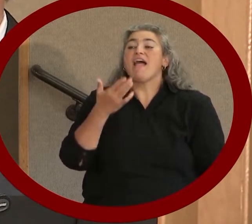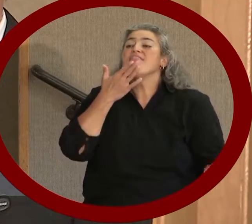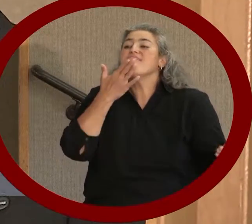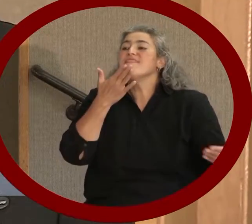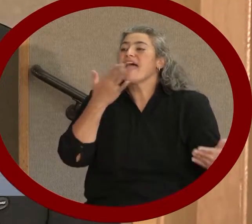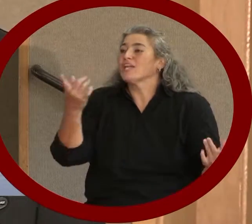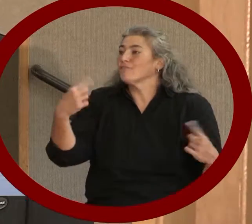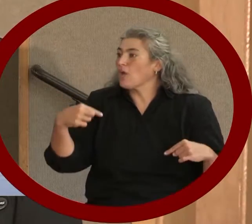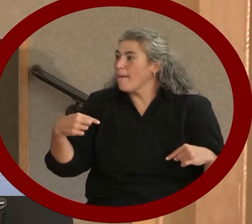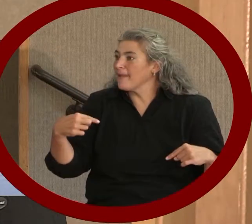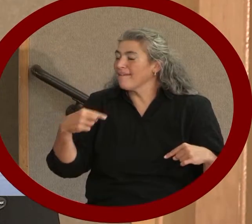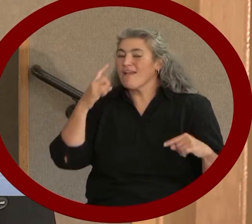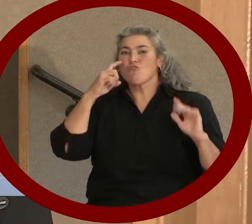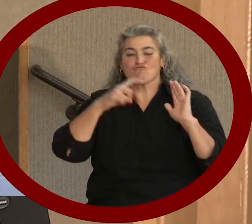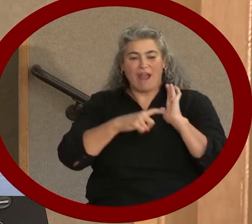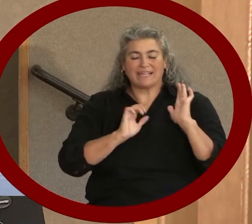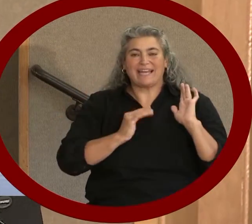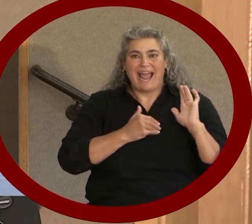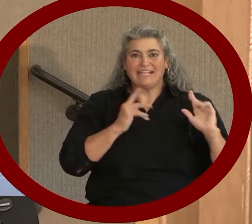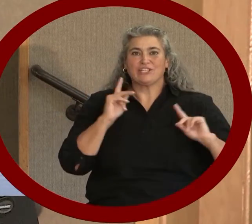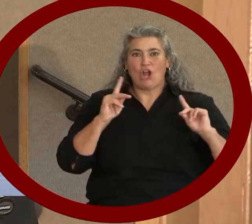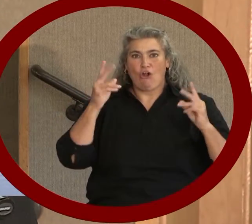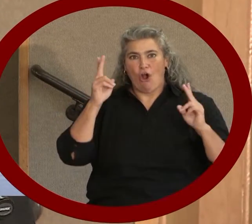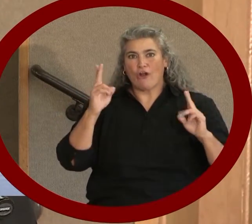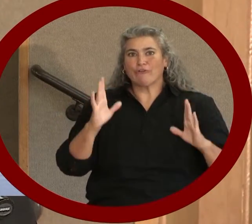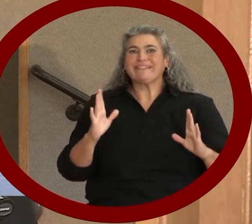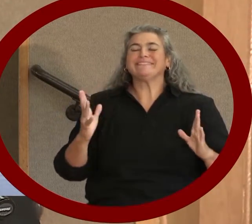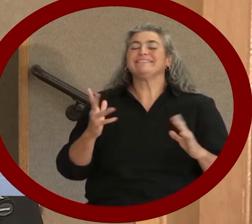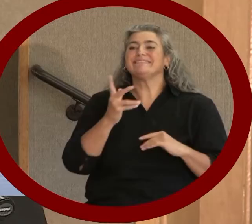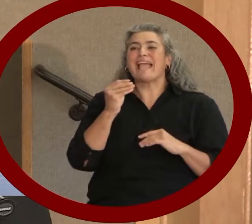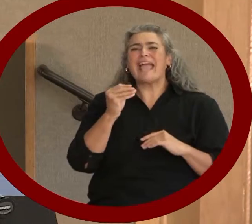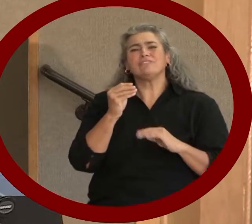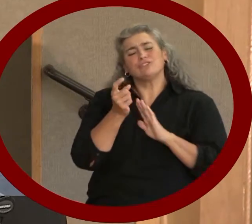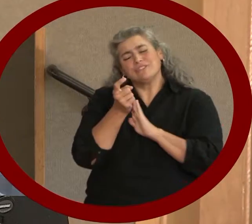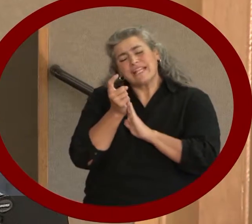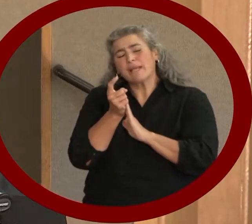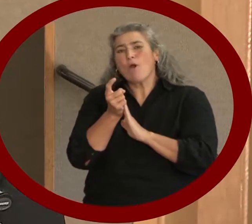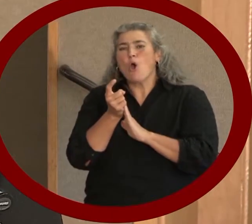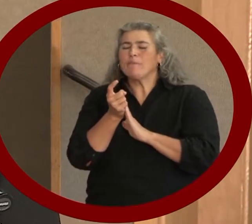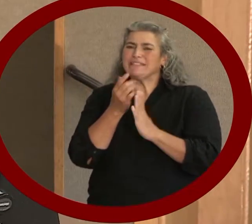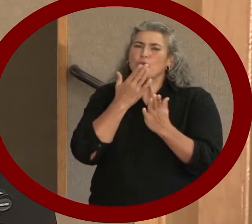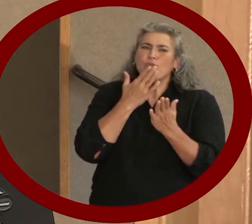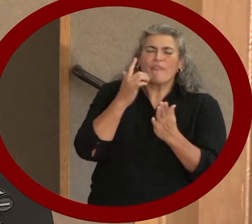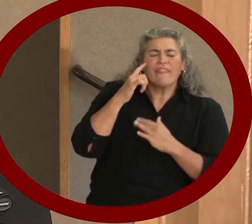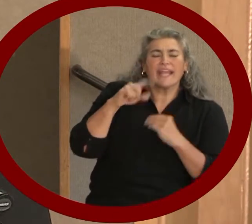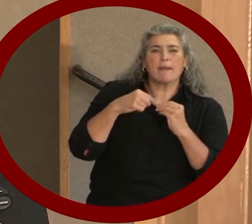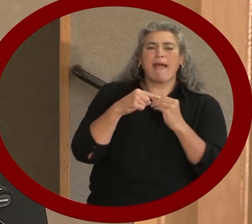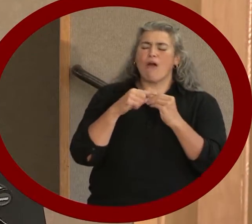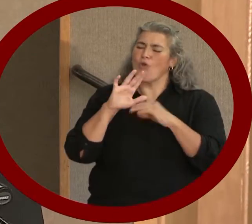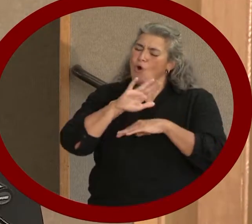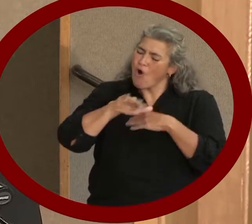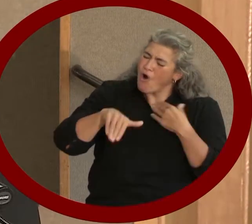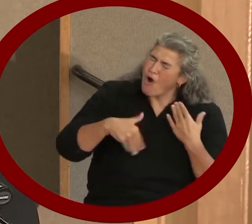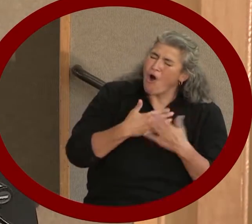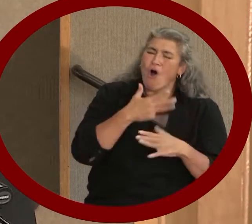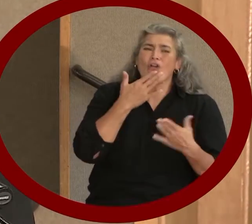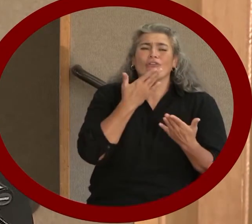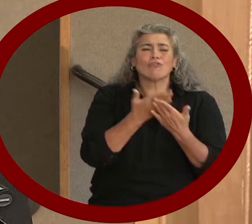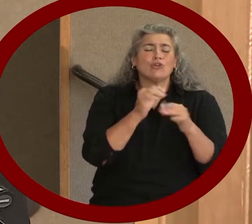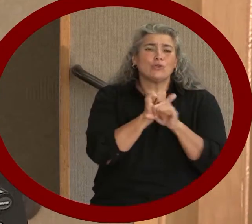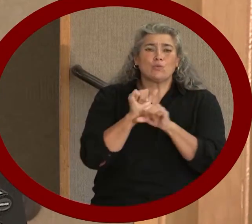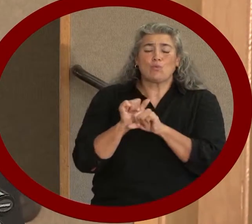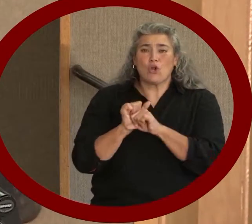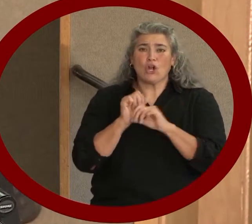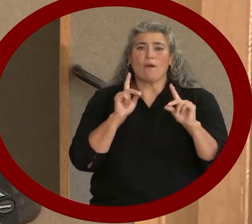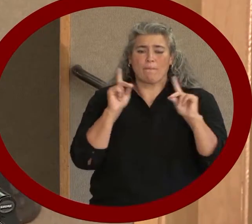here and recognizing our recipients for the awards, and just taking a moment and also thinking about the good work that's being done on behalf